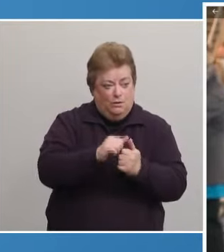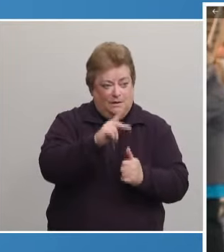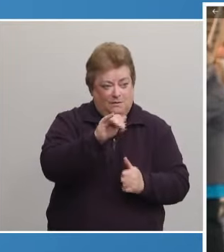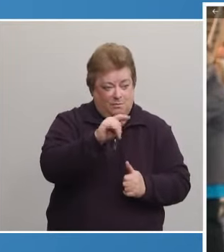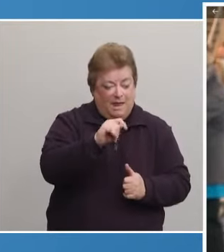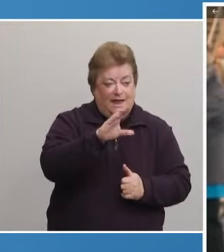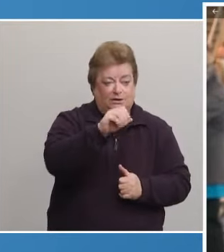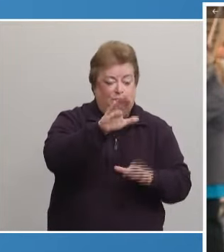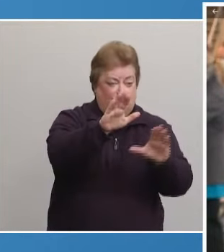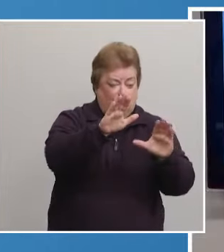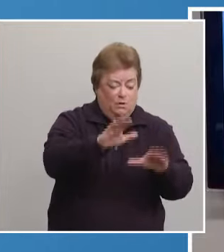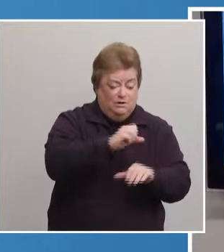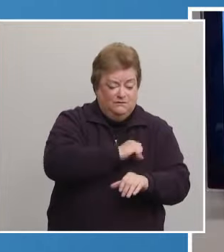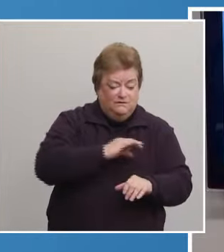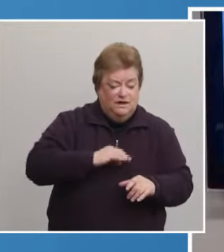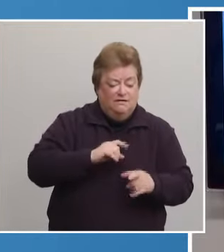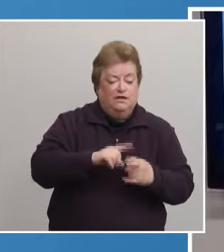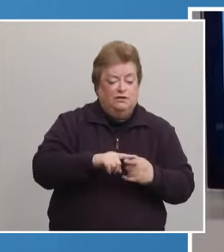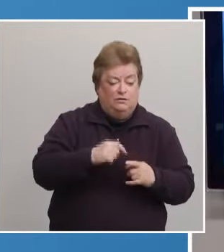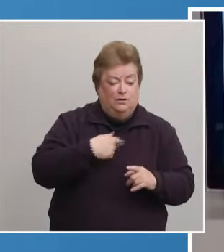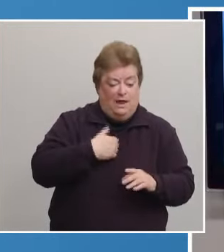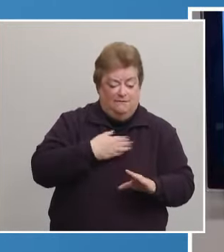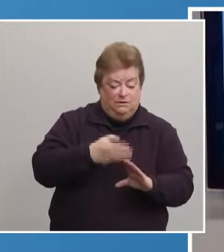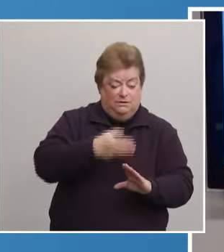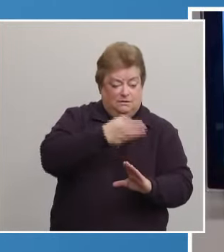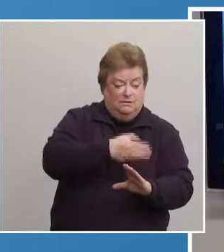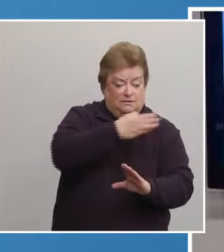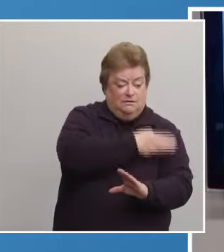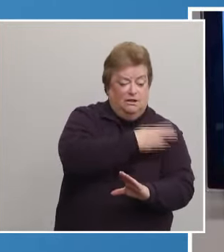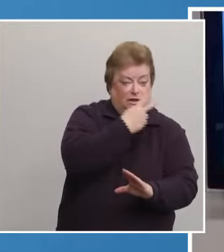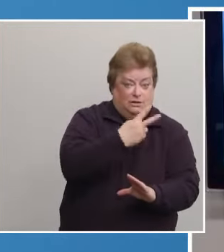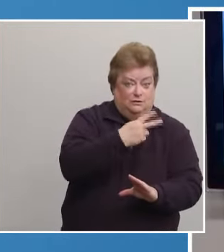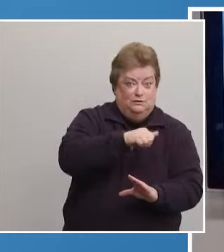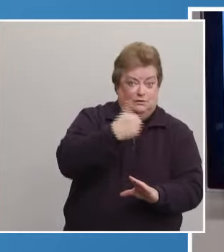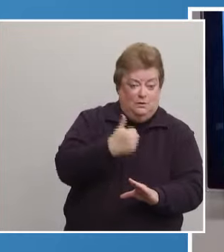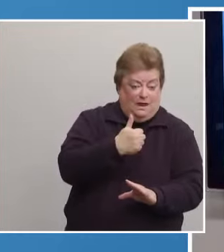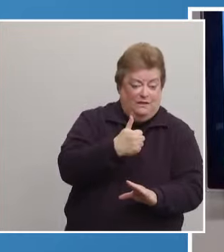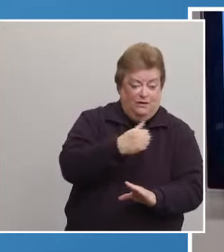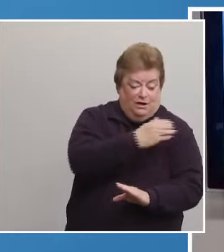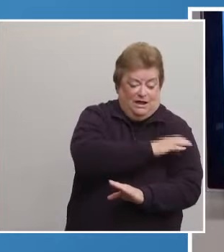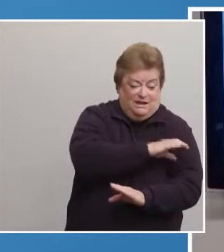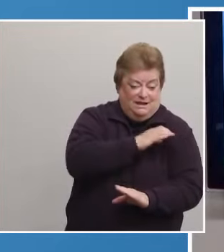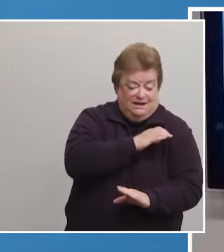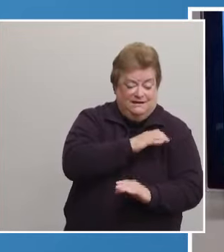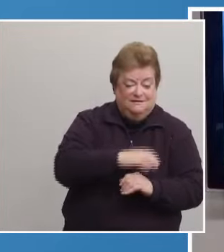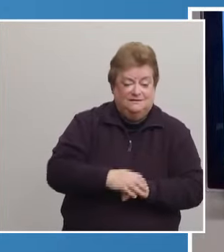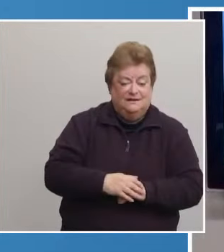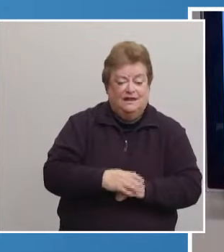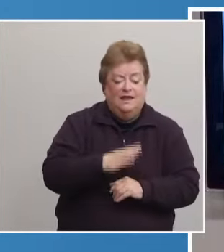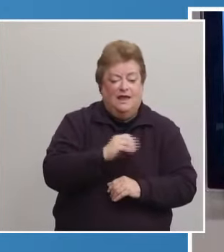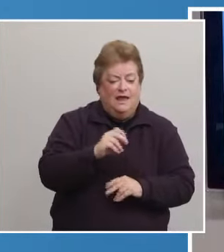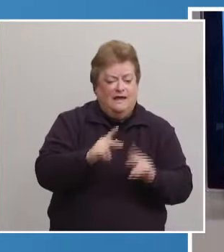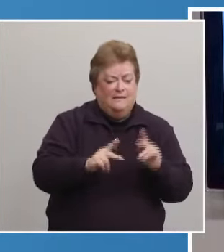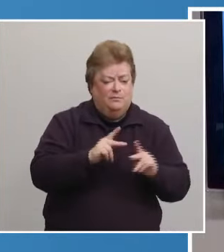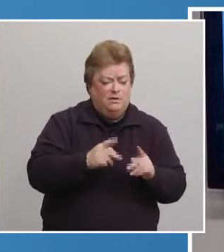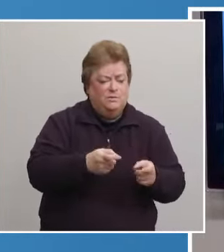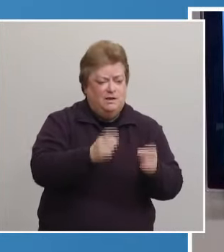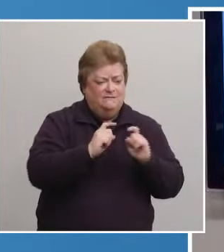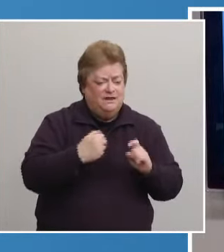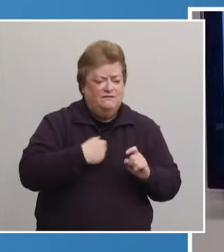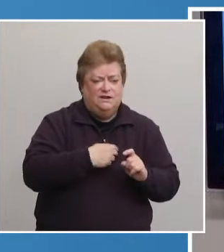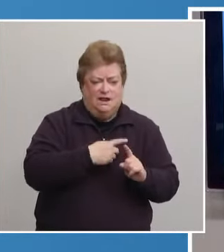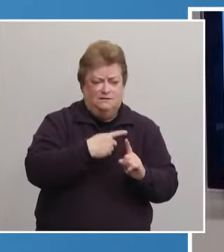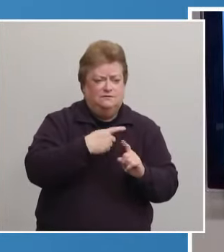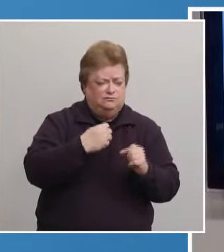excellence staff to host two previous vaccination clinics the past two Fridays and the participants have given us strong